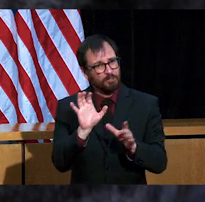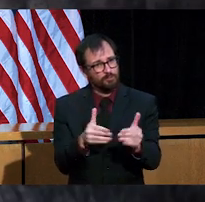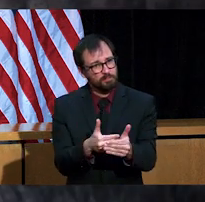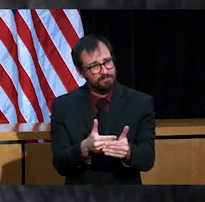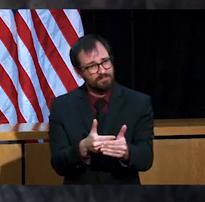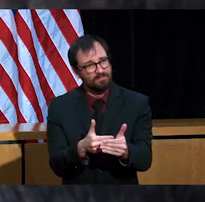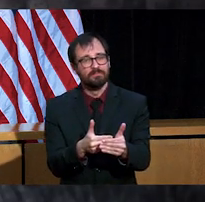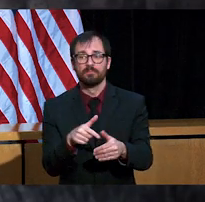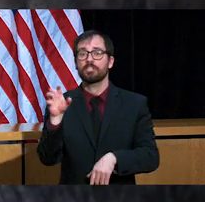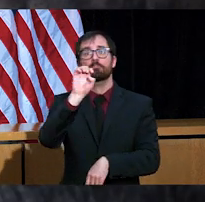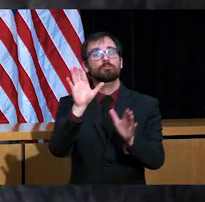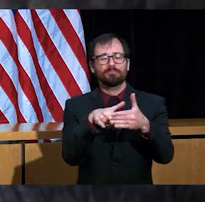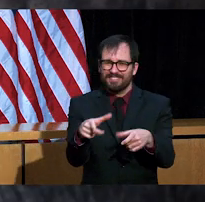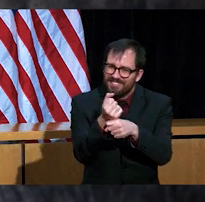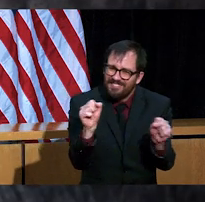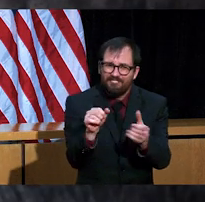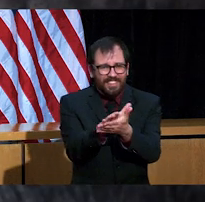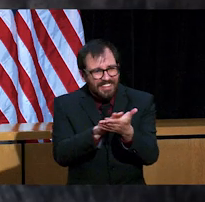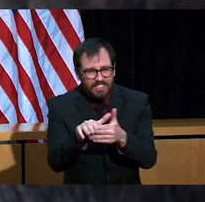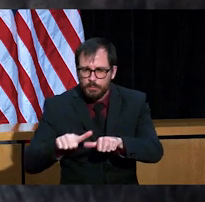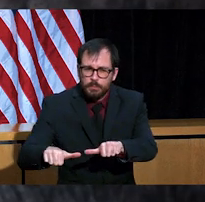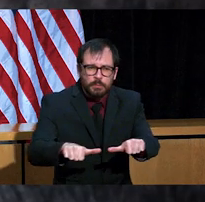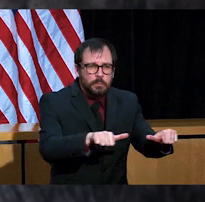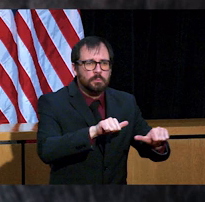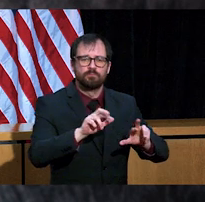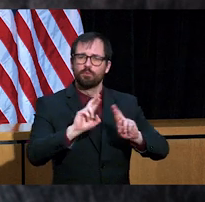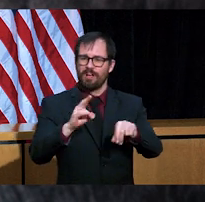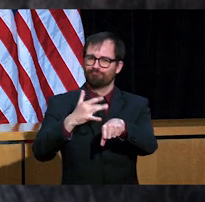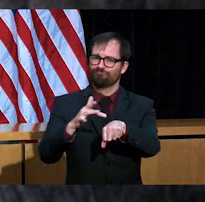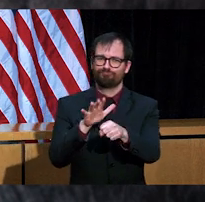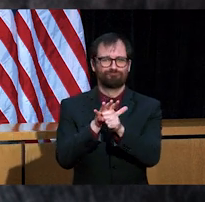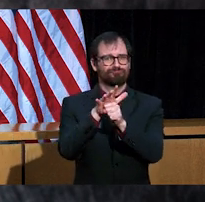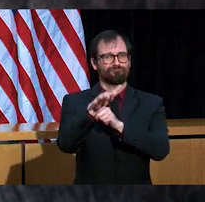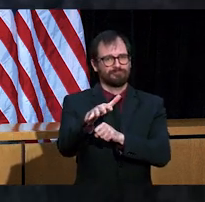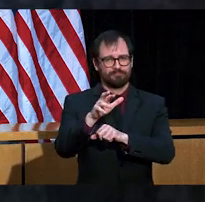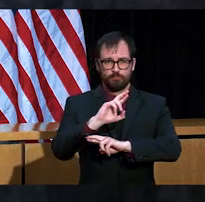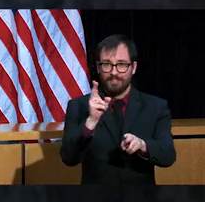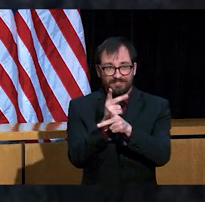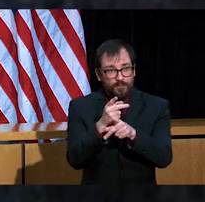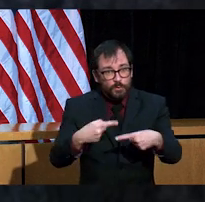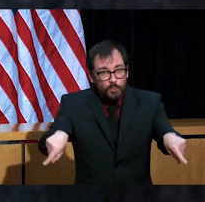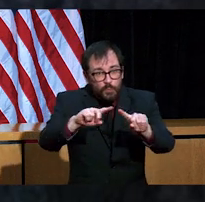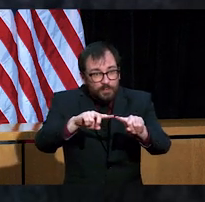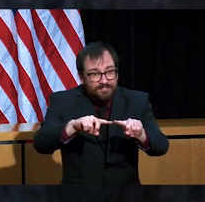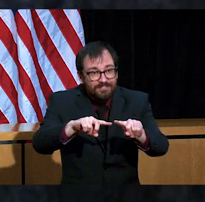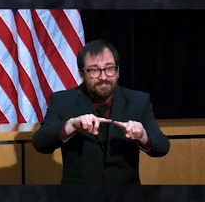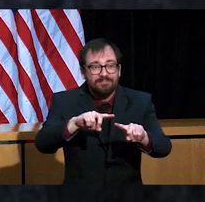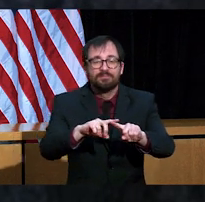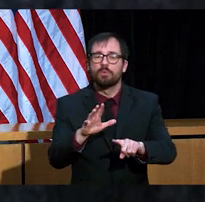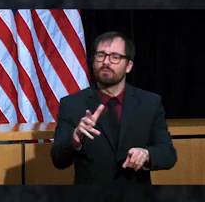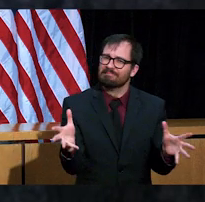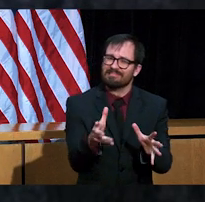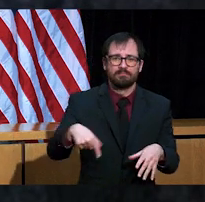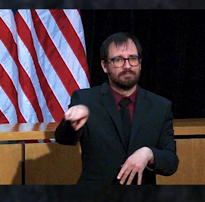safe. And we are here to provide care to you and your family. But you must not delay. Because when it comes to your health,